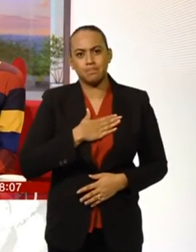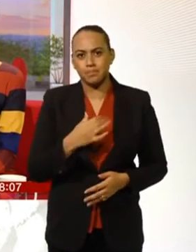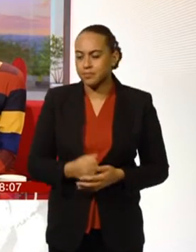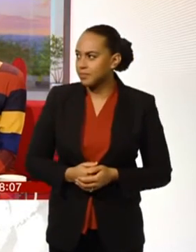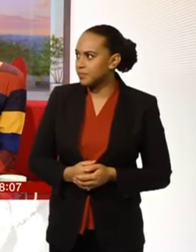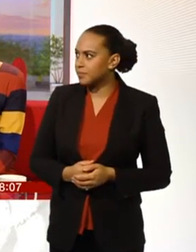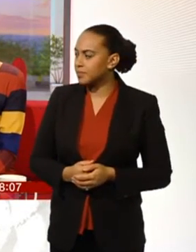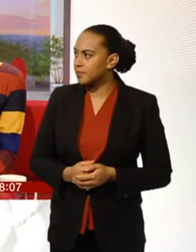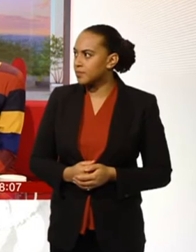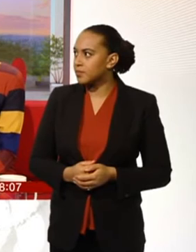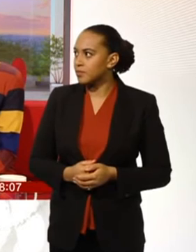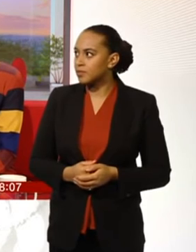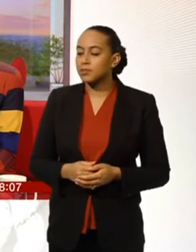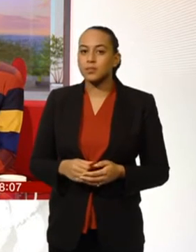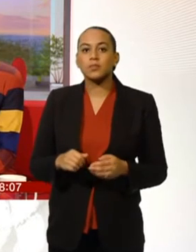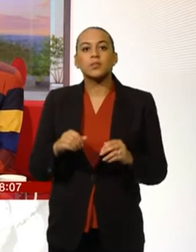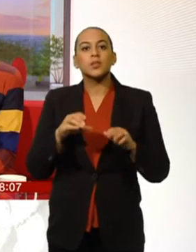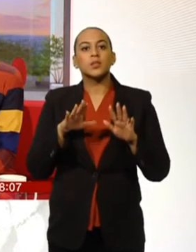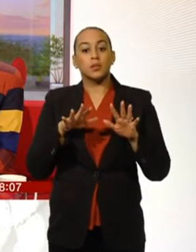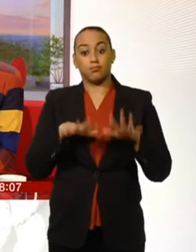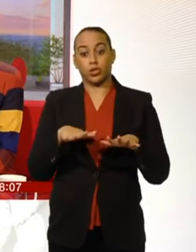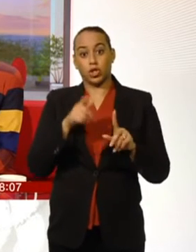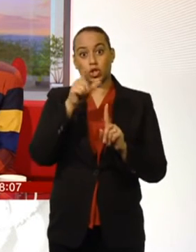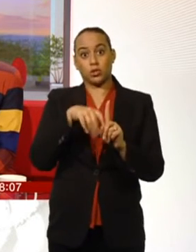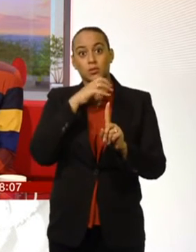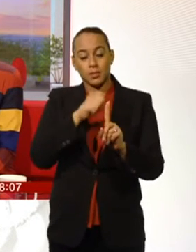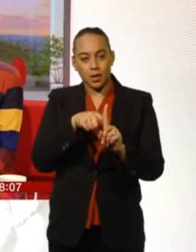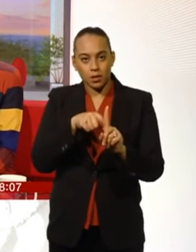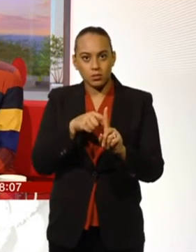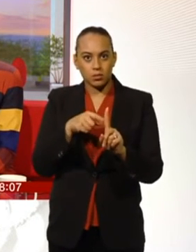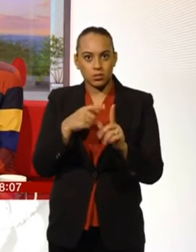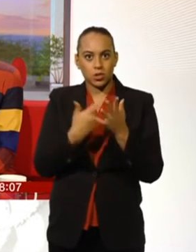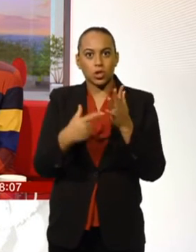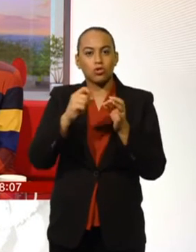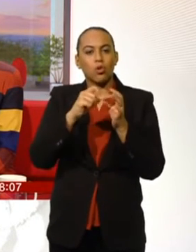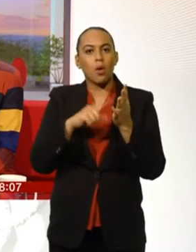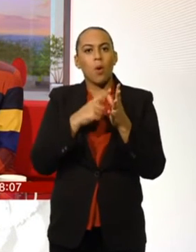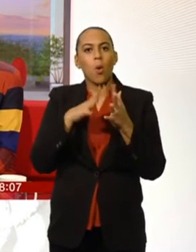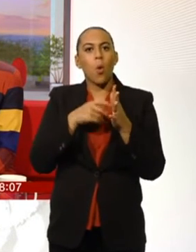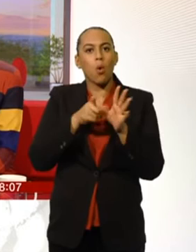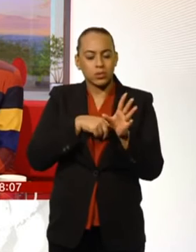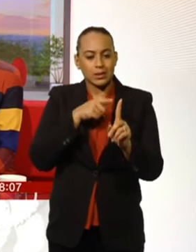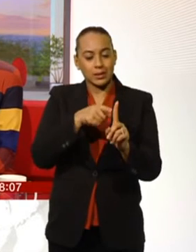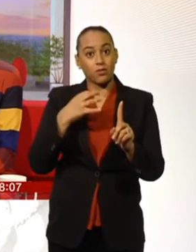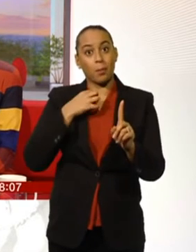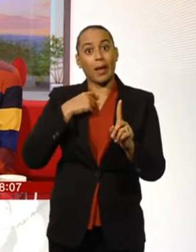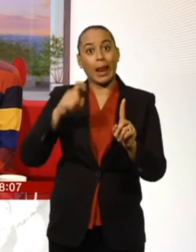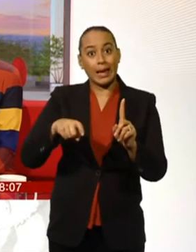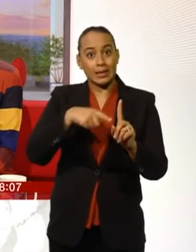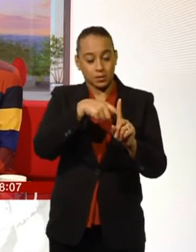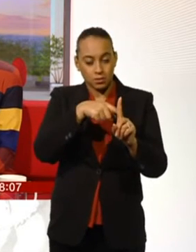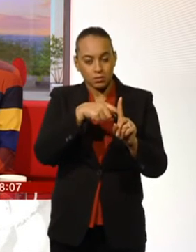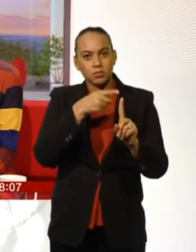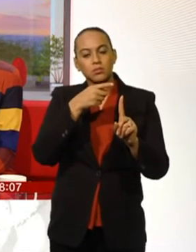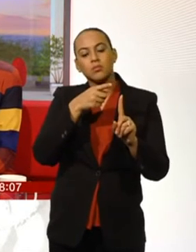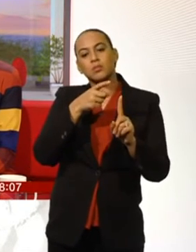France today for smuggling a child from a refugee camp in Calais to the UK. Rob Lorry, who's from Leeds, is charged with aiding illegal